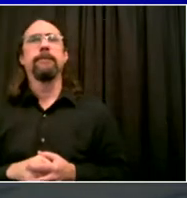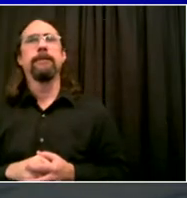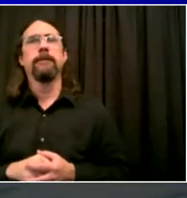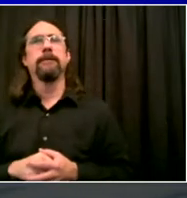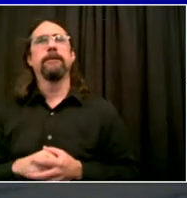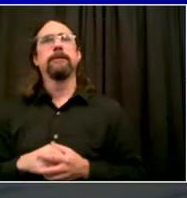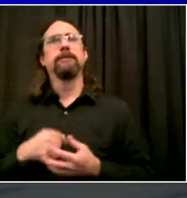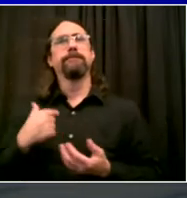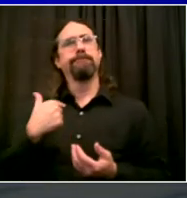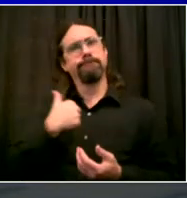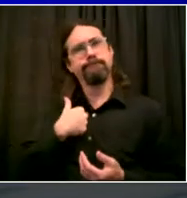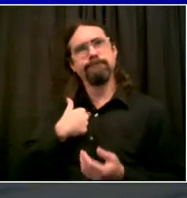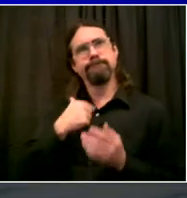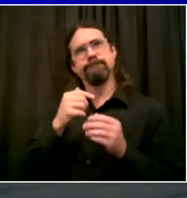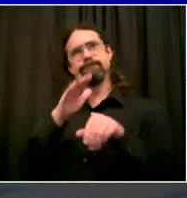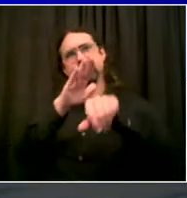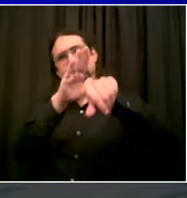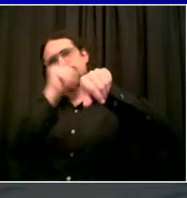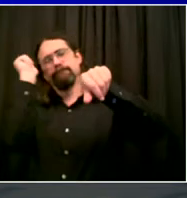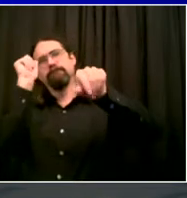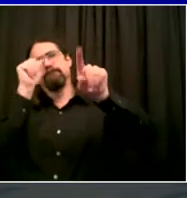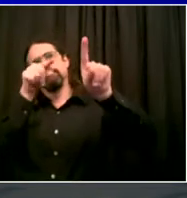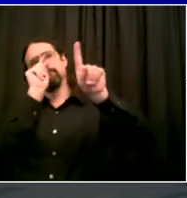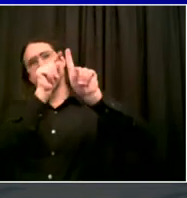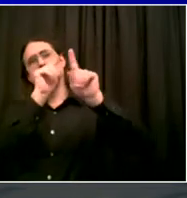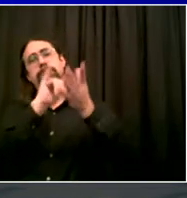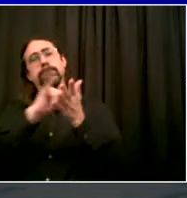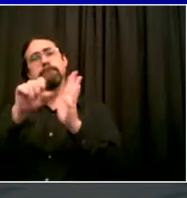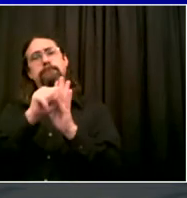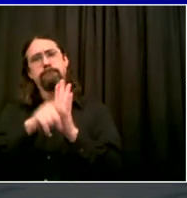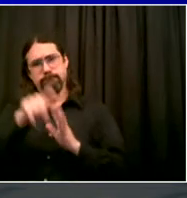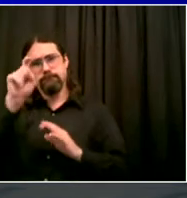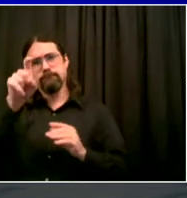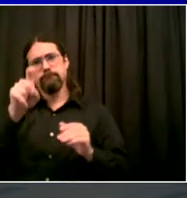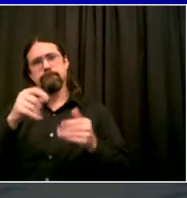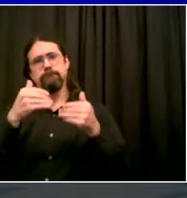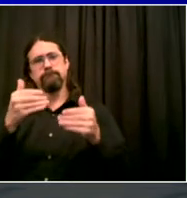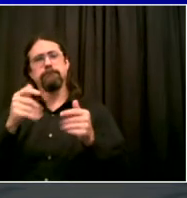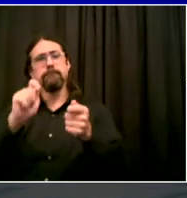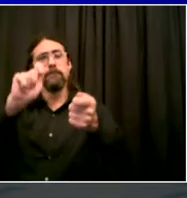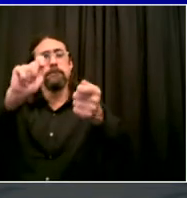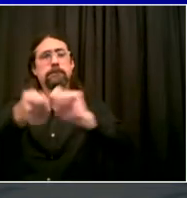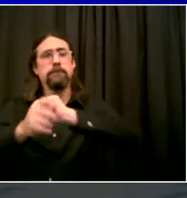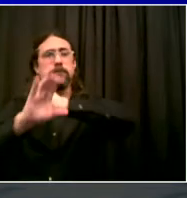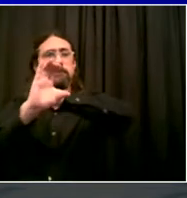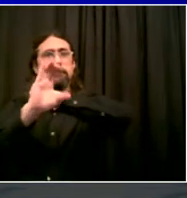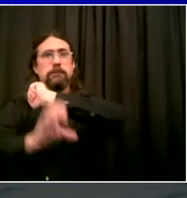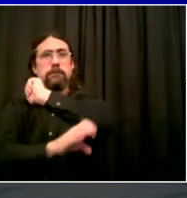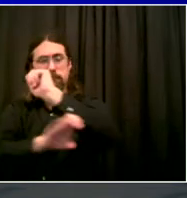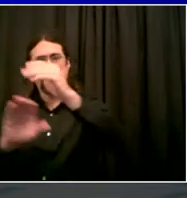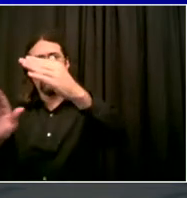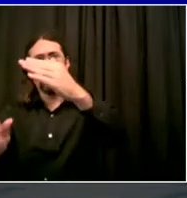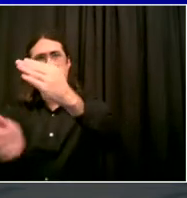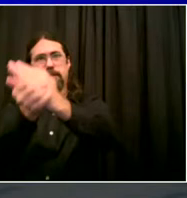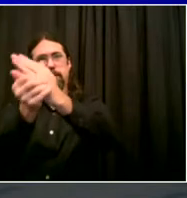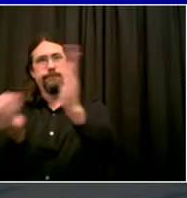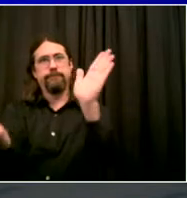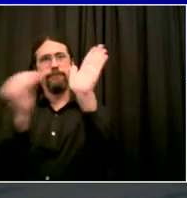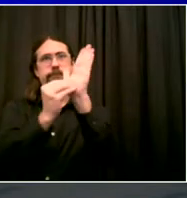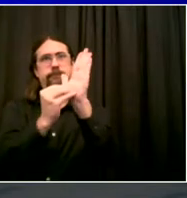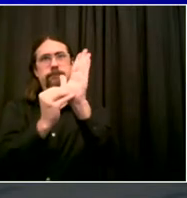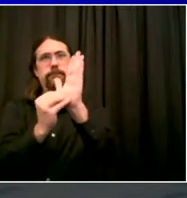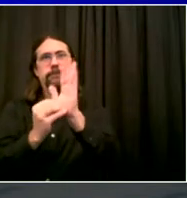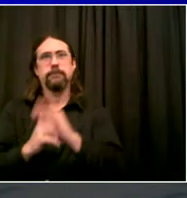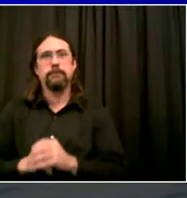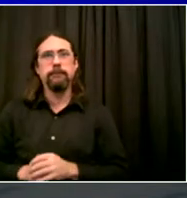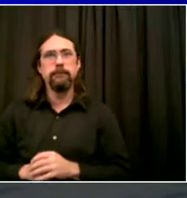literally says that boards of election have to have representation and leadership from the political parties. I think that's a broken system. You look around